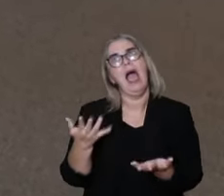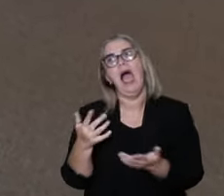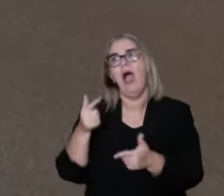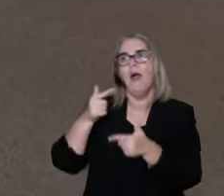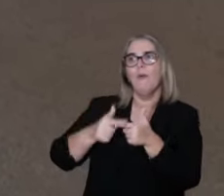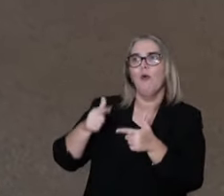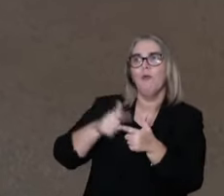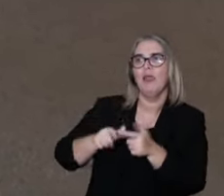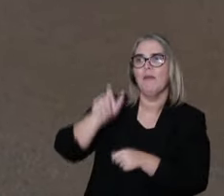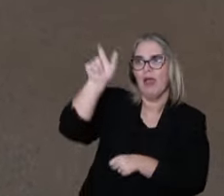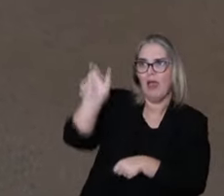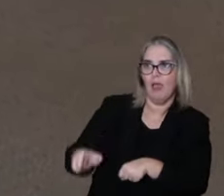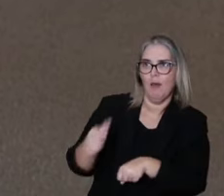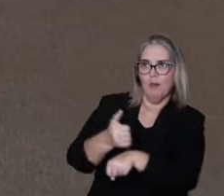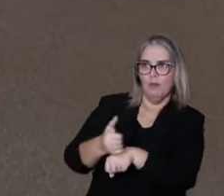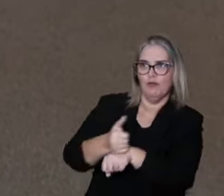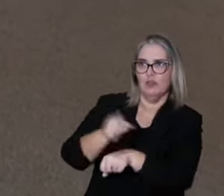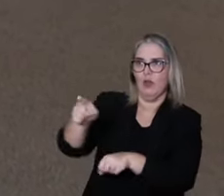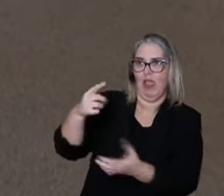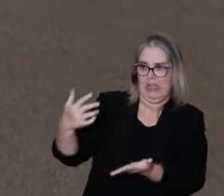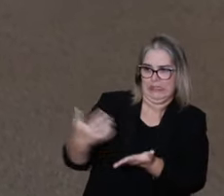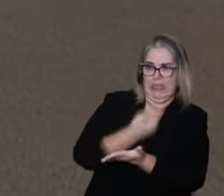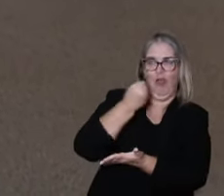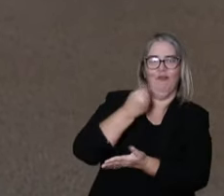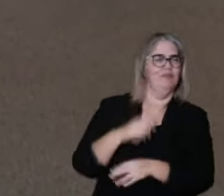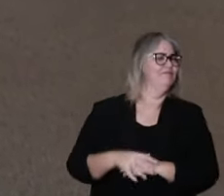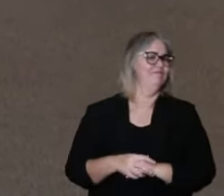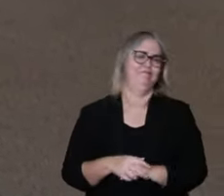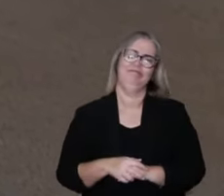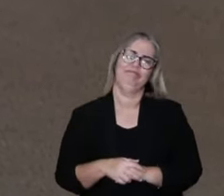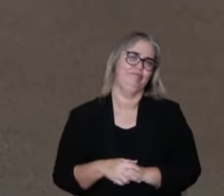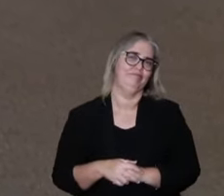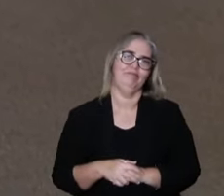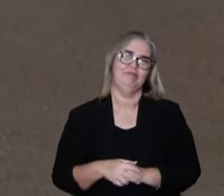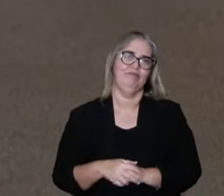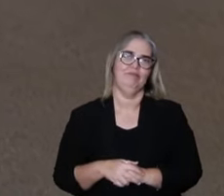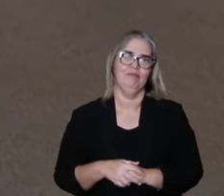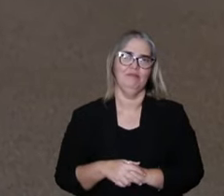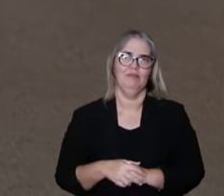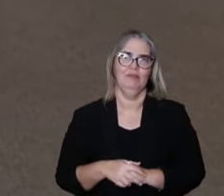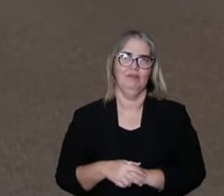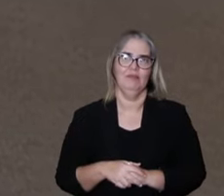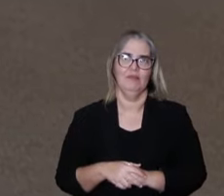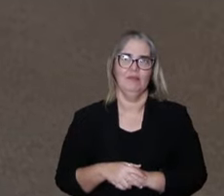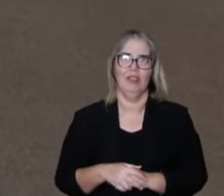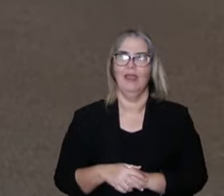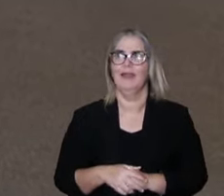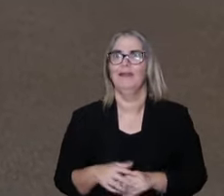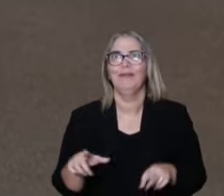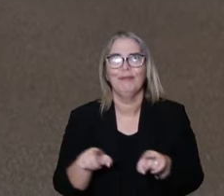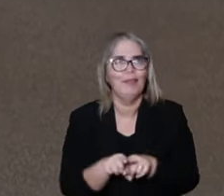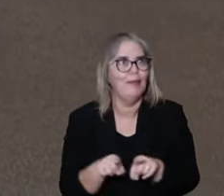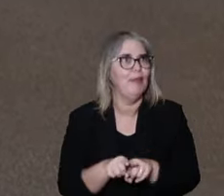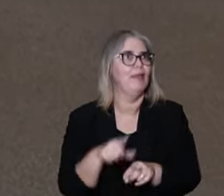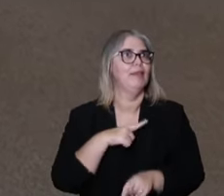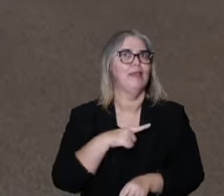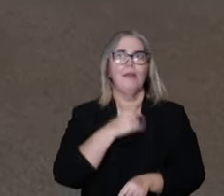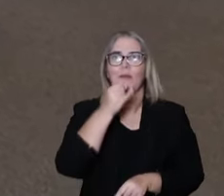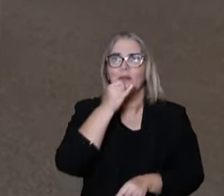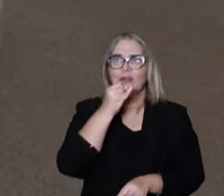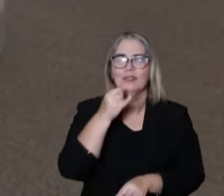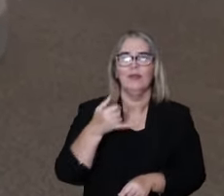oh, the problem is X, and so just one professional can bring results to that. So